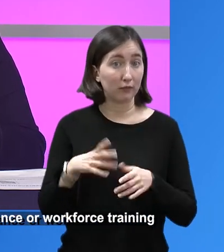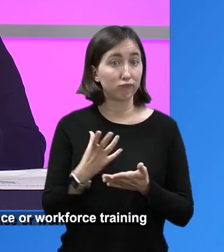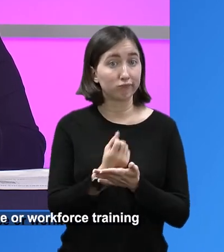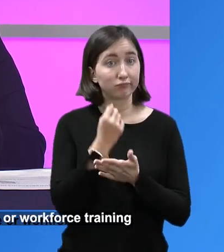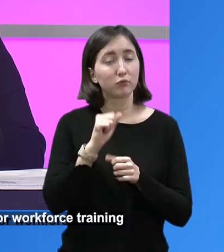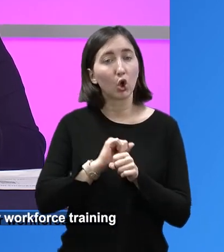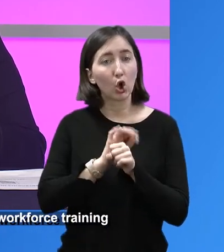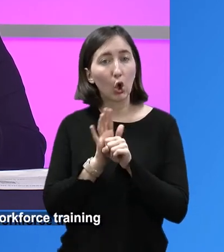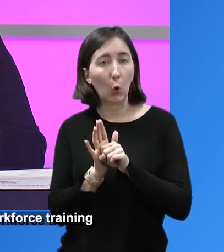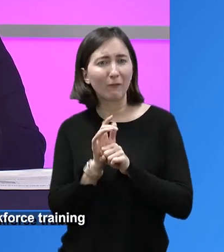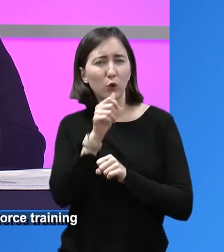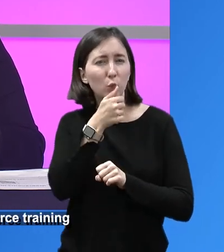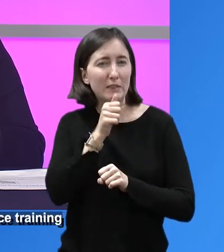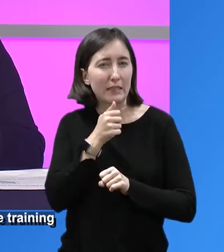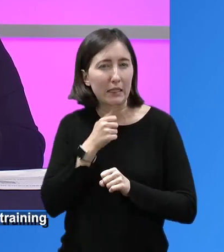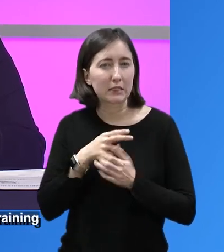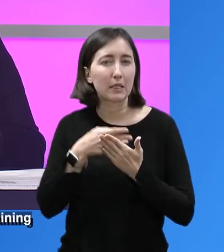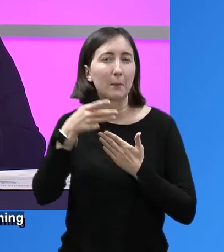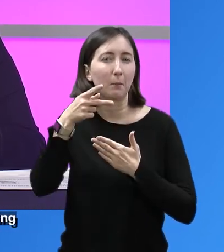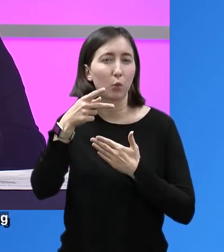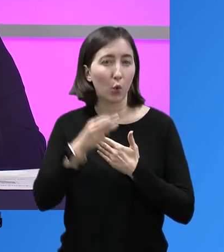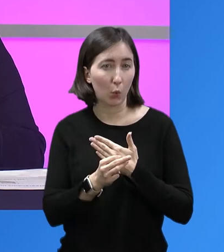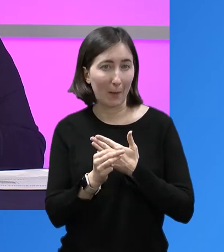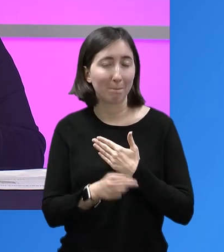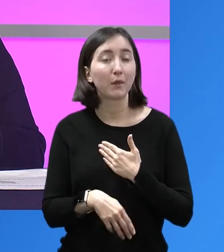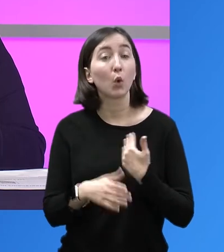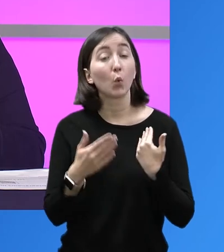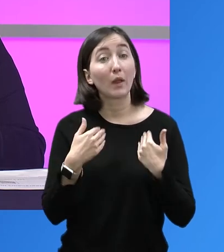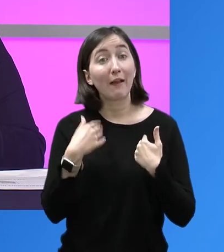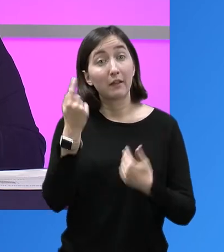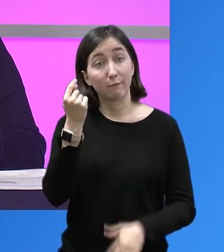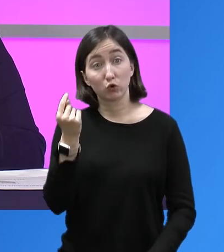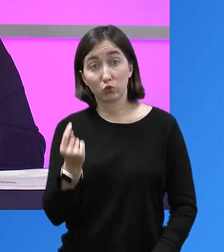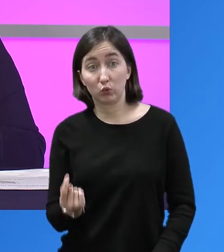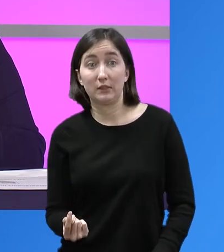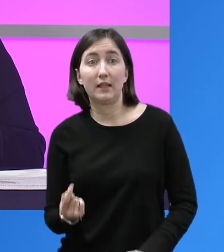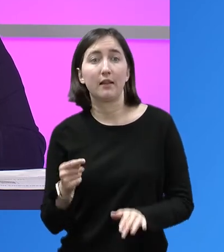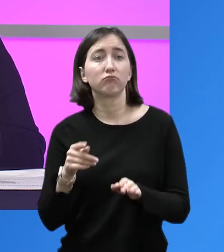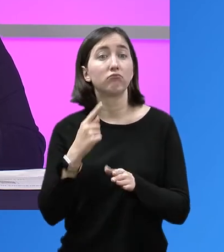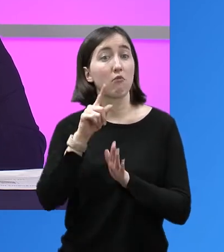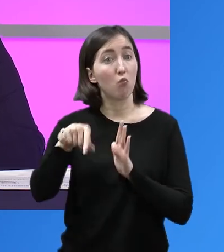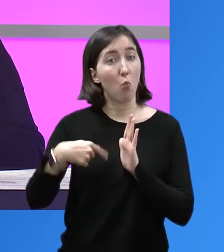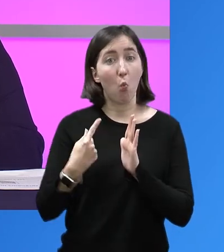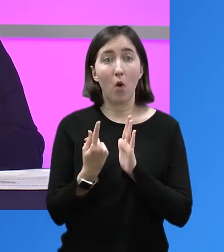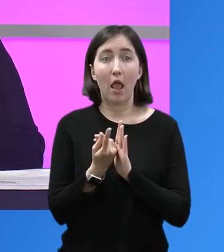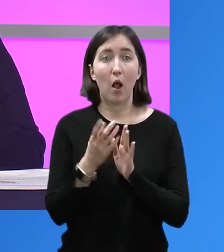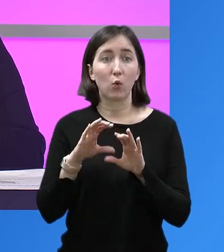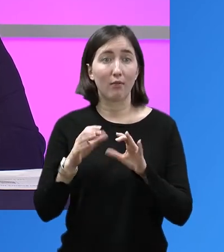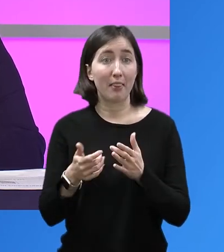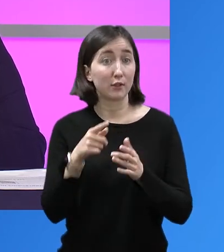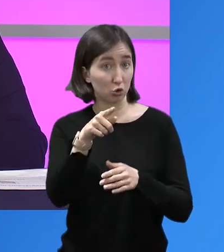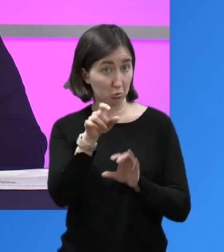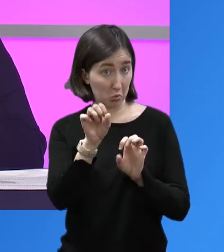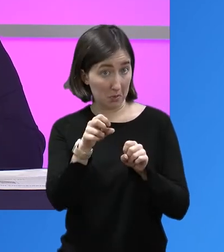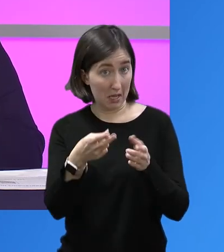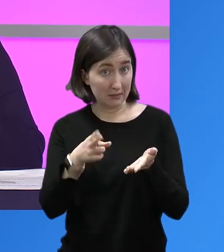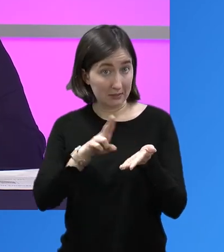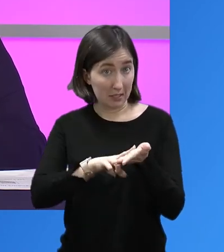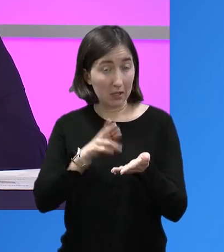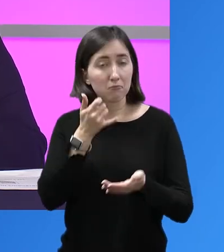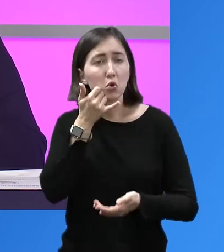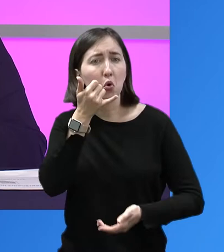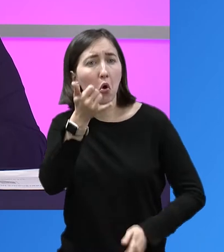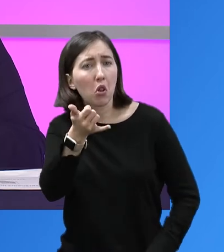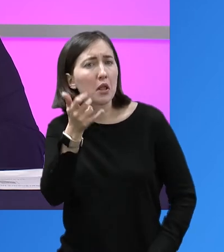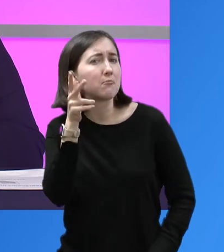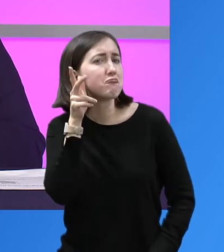That is a COVID resiliency program. And we have a wonderful team member who every Tuesday has an open hour.